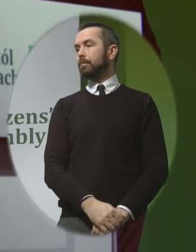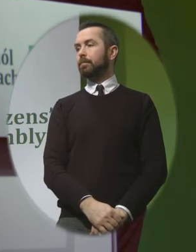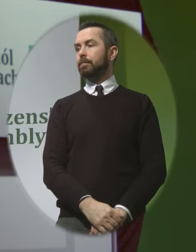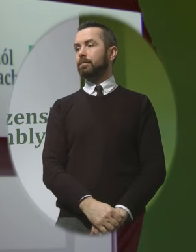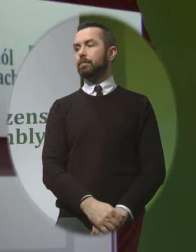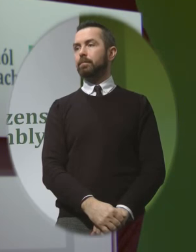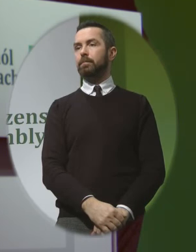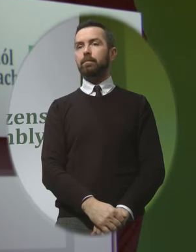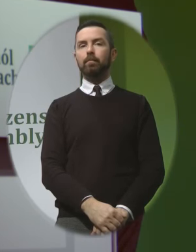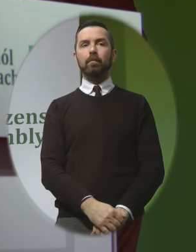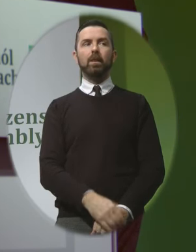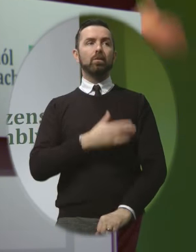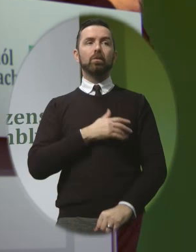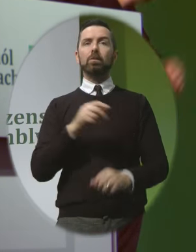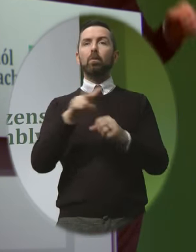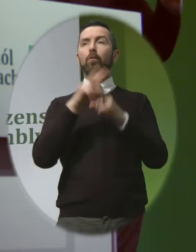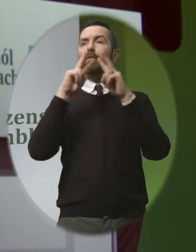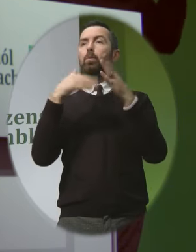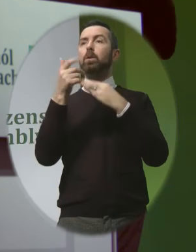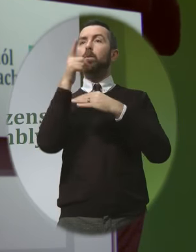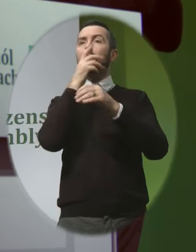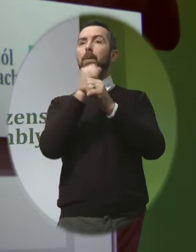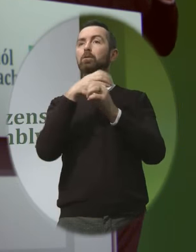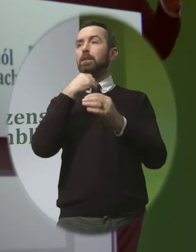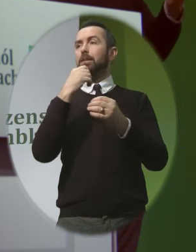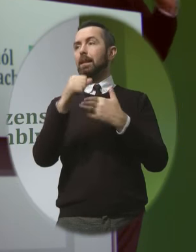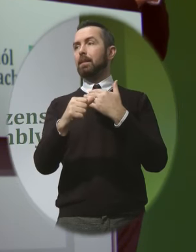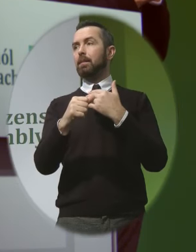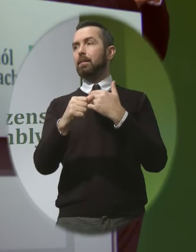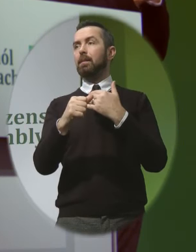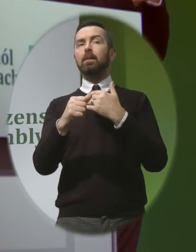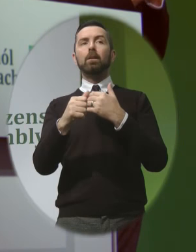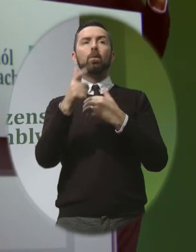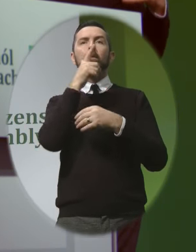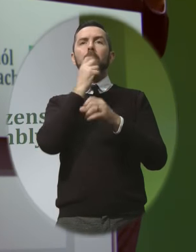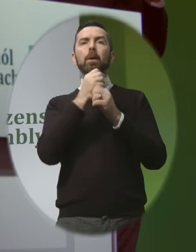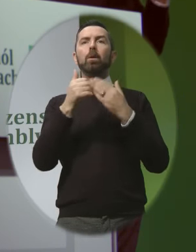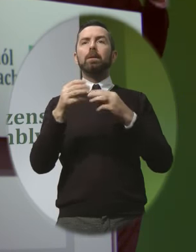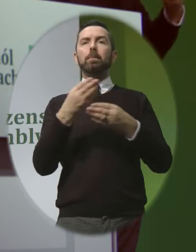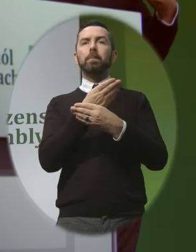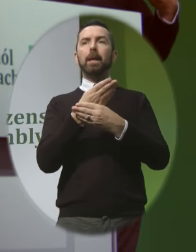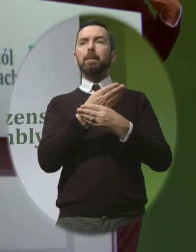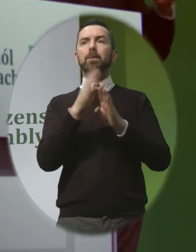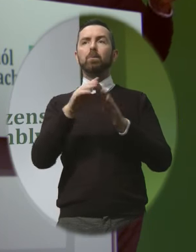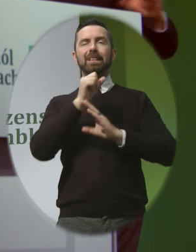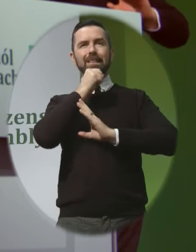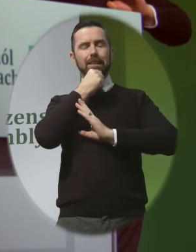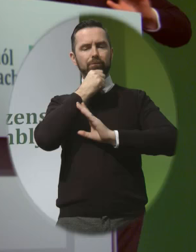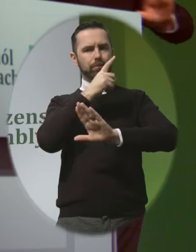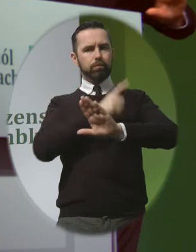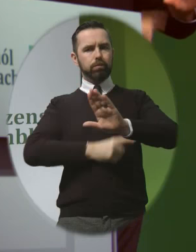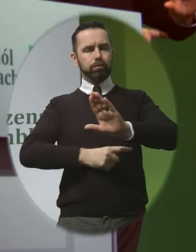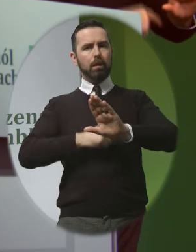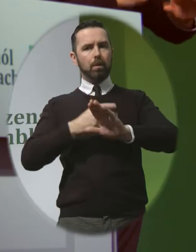of what I want to talk with you about today so we're talking about babies with a severe disability that's what we're talking about